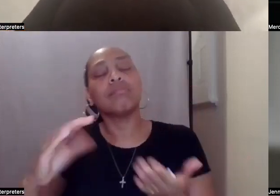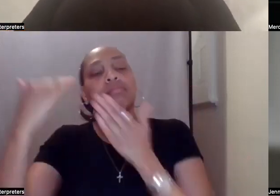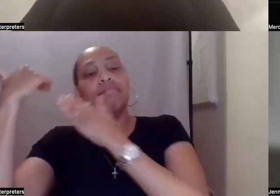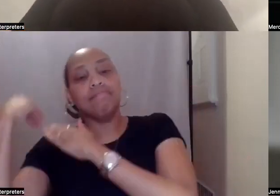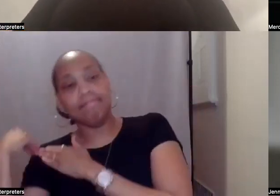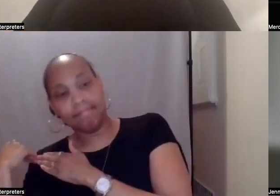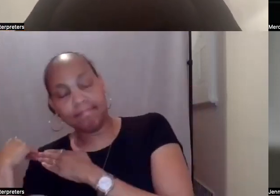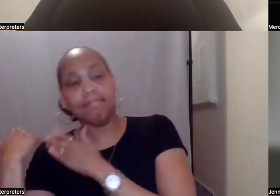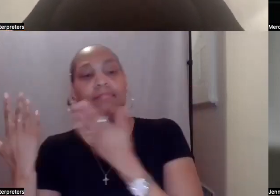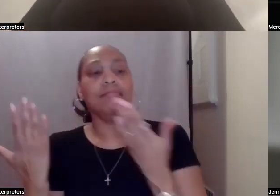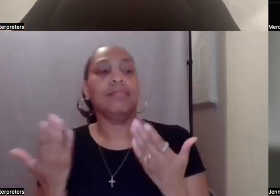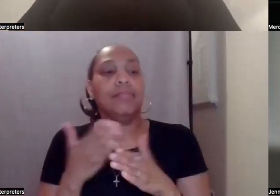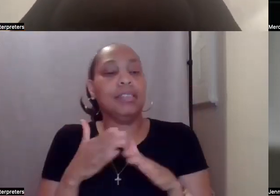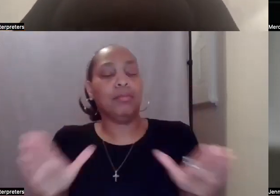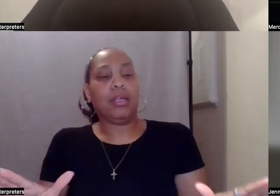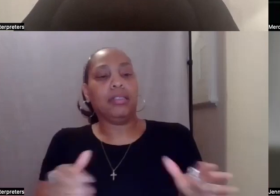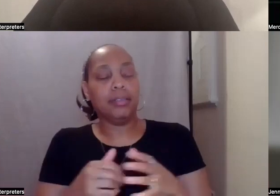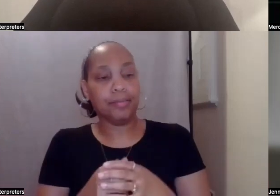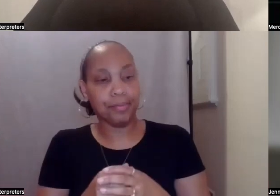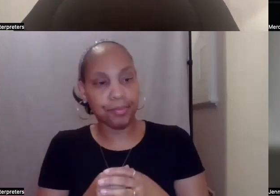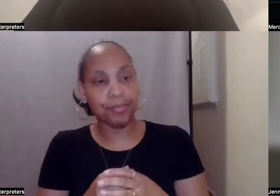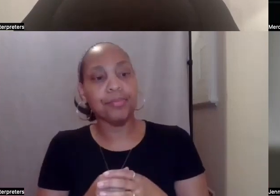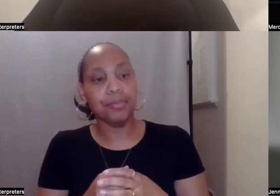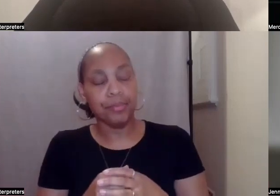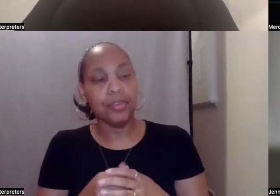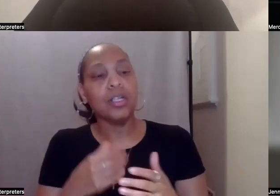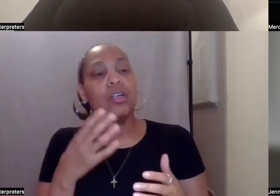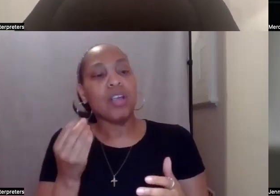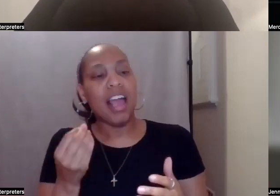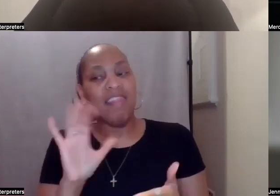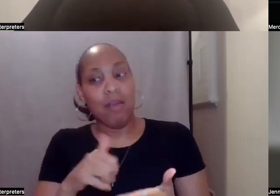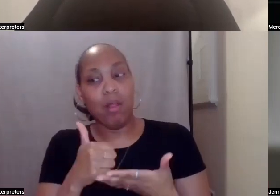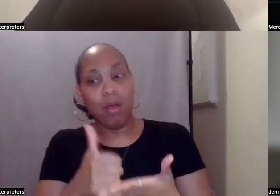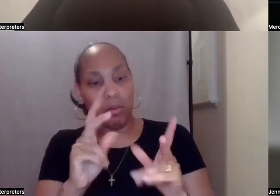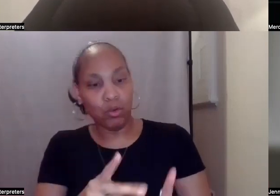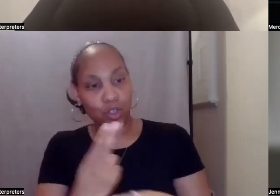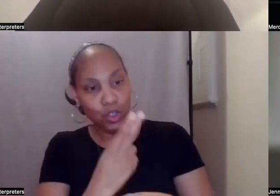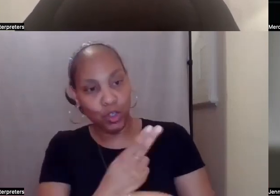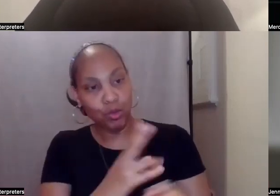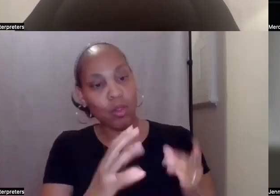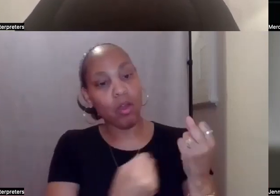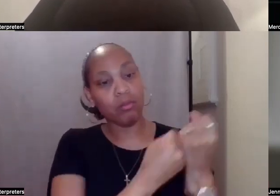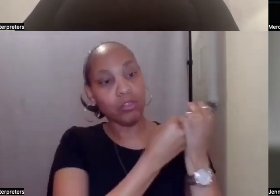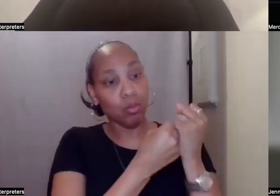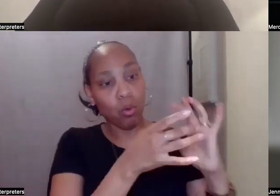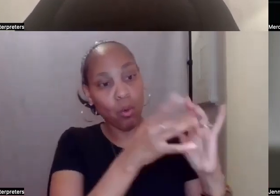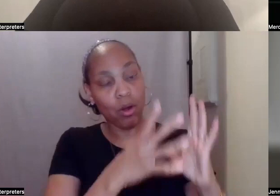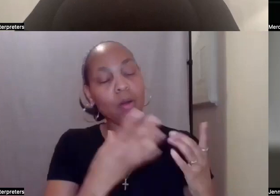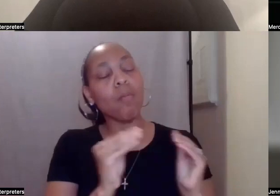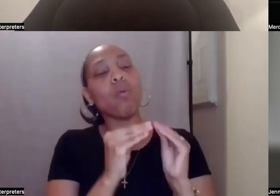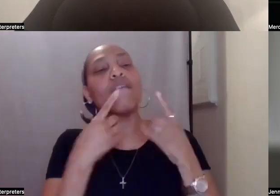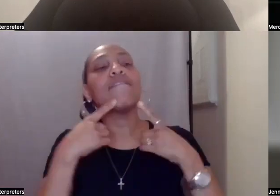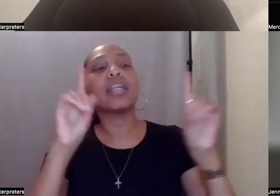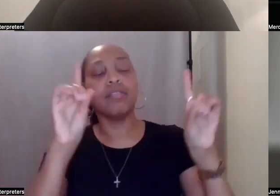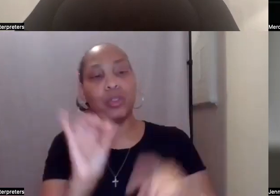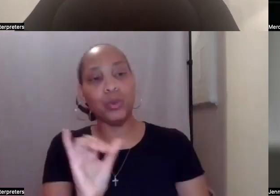support coordinator and make it so that they're starting to use them more effectively as well. So, yeah, I mean, I,